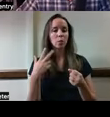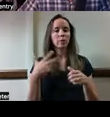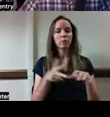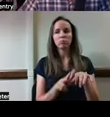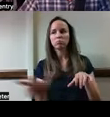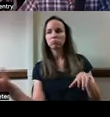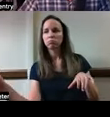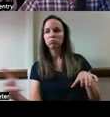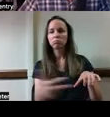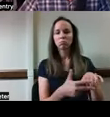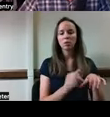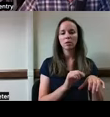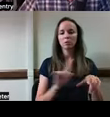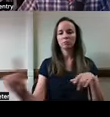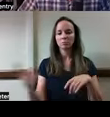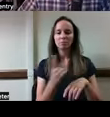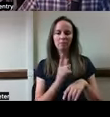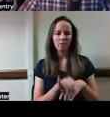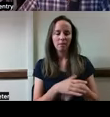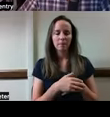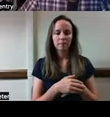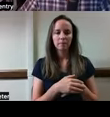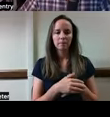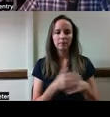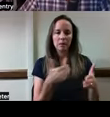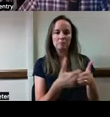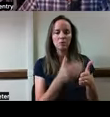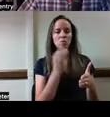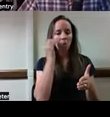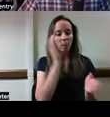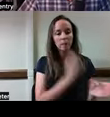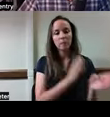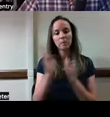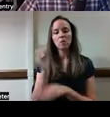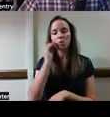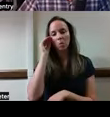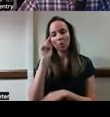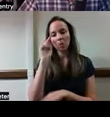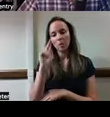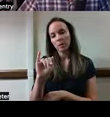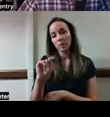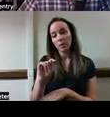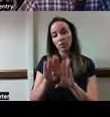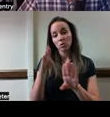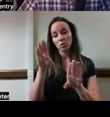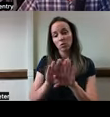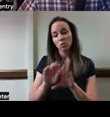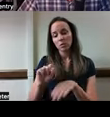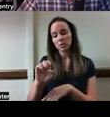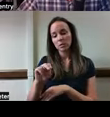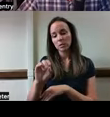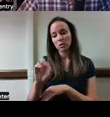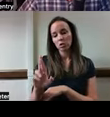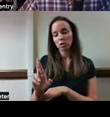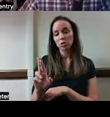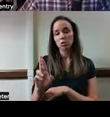closer to the home again. There can also be a HomeKit door sensor attached to a front or back door to track when